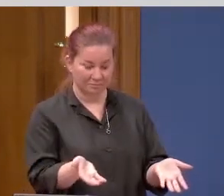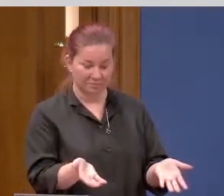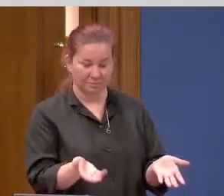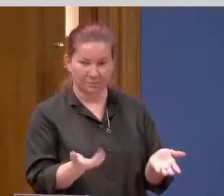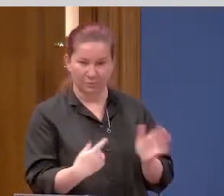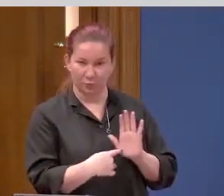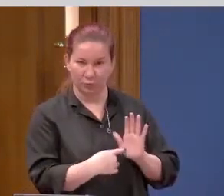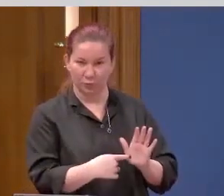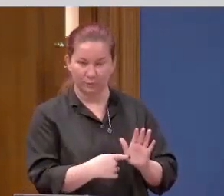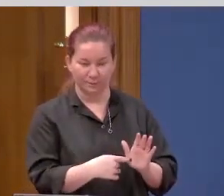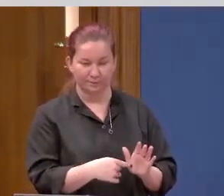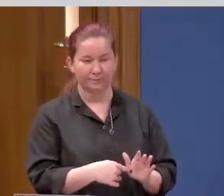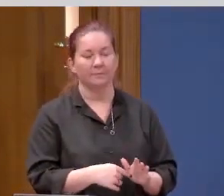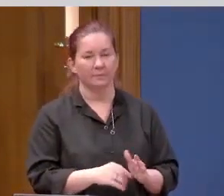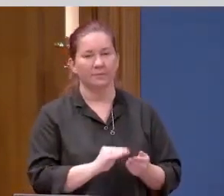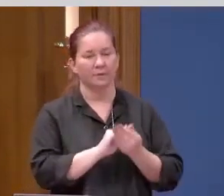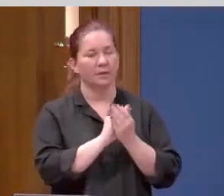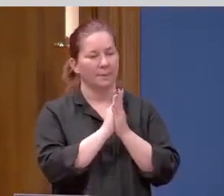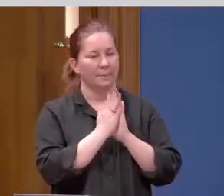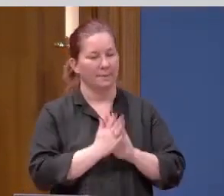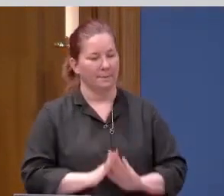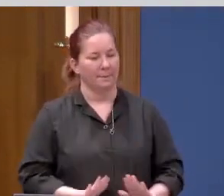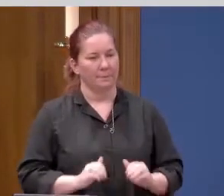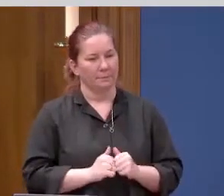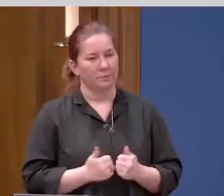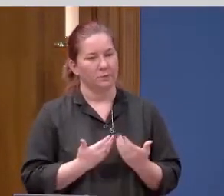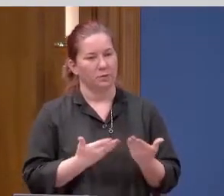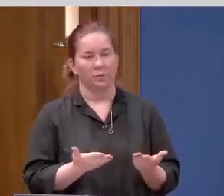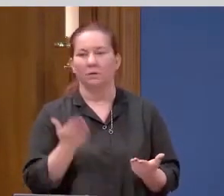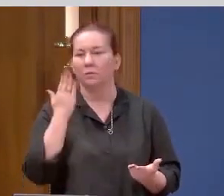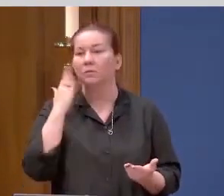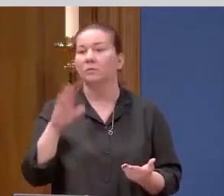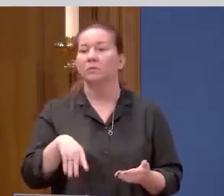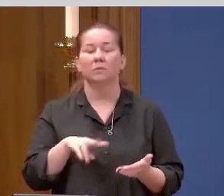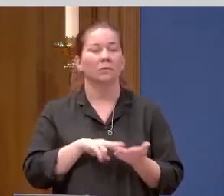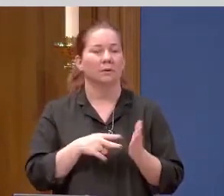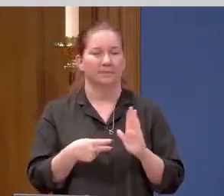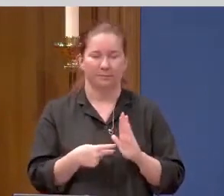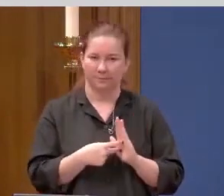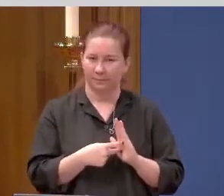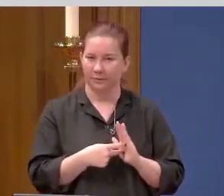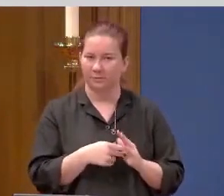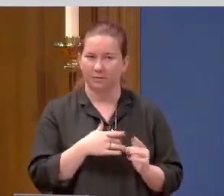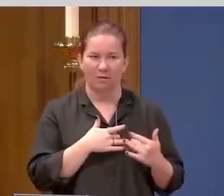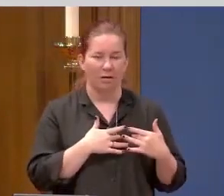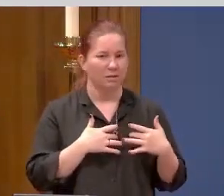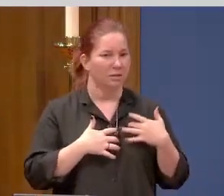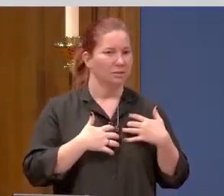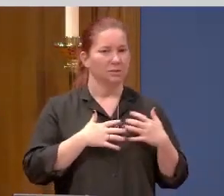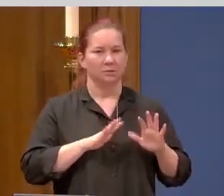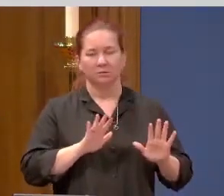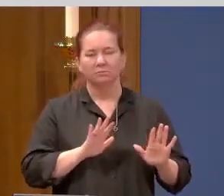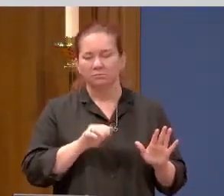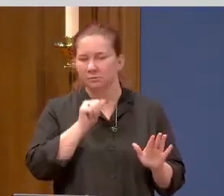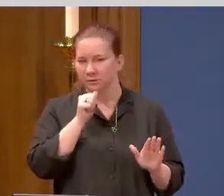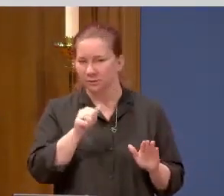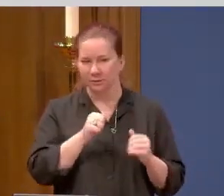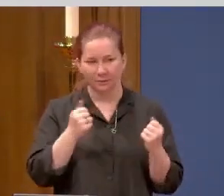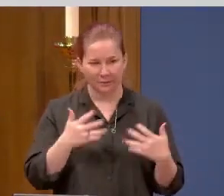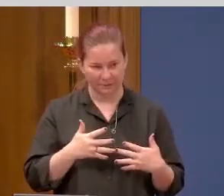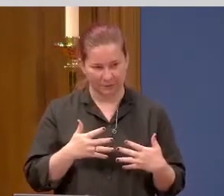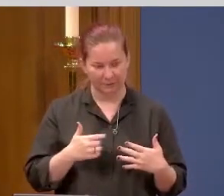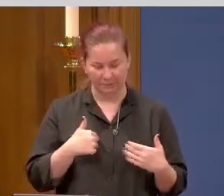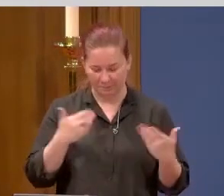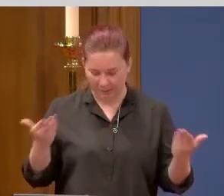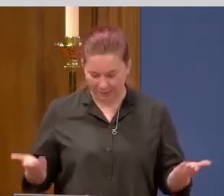He says, peace be with you. We know that means do not let your hearts be troubled. Do not be afraid. Here